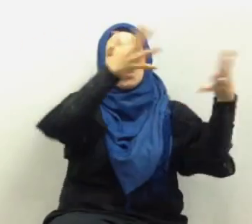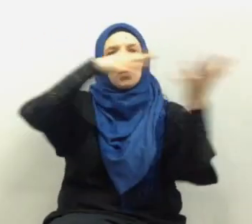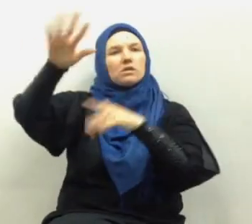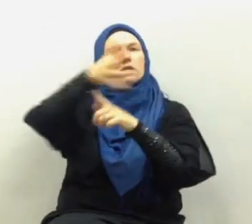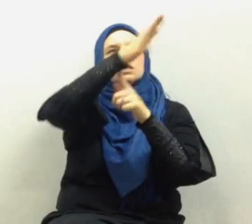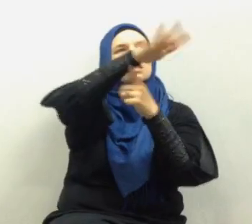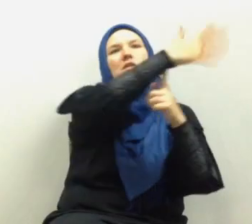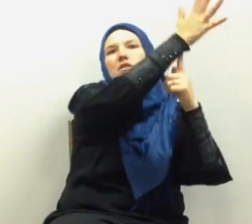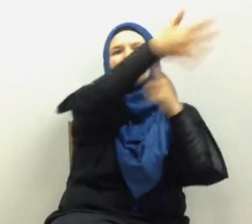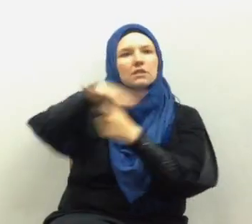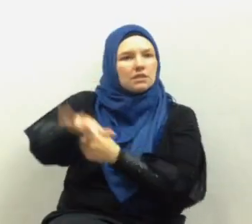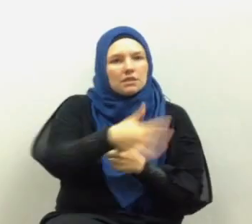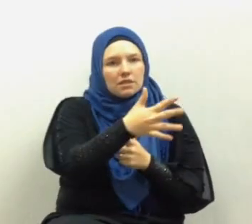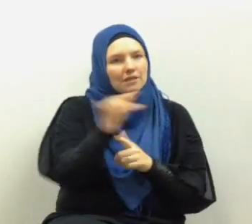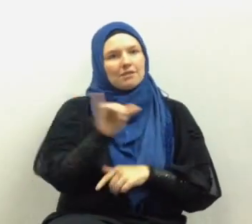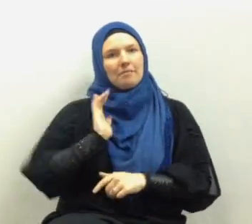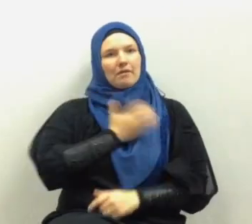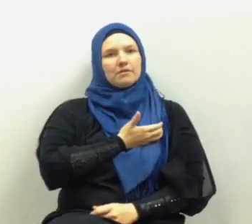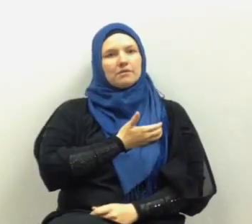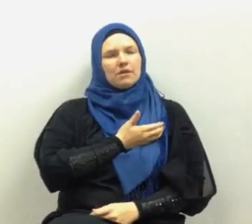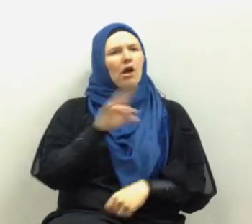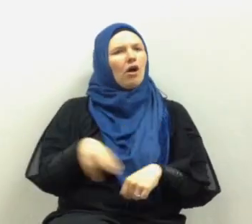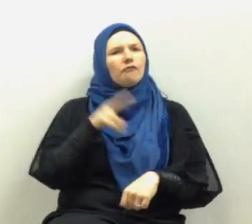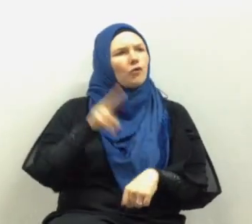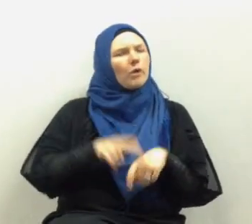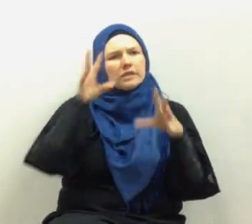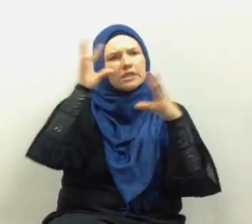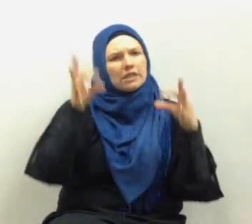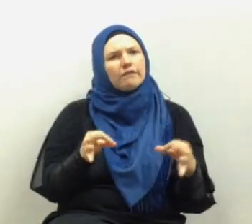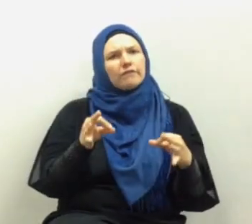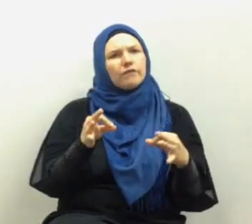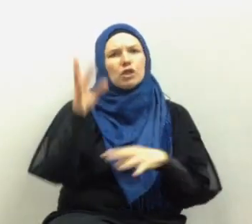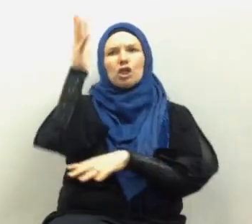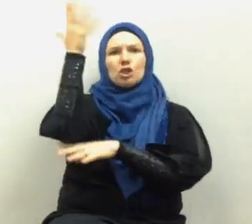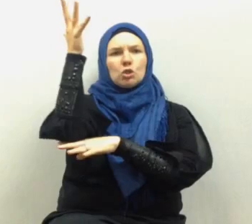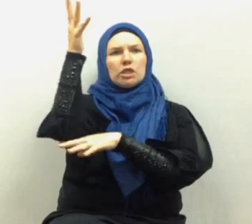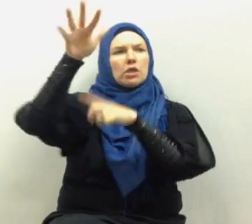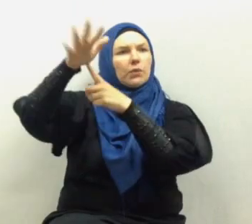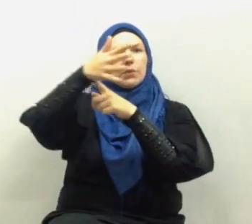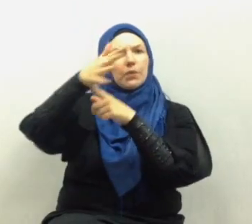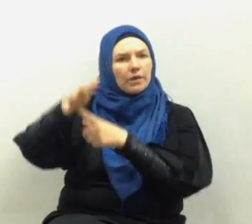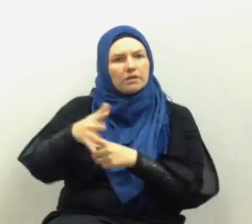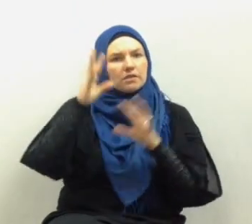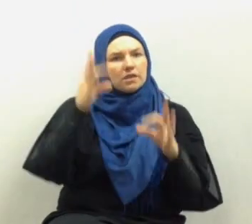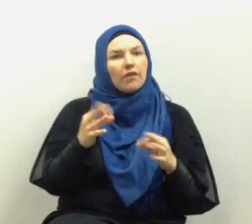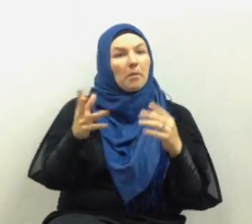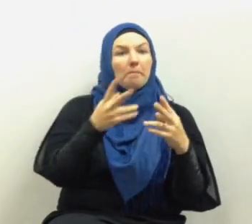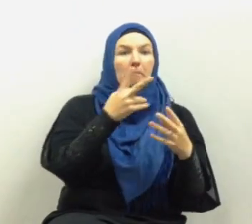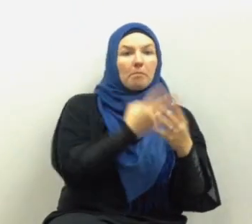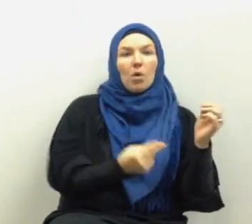is throwing it in every direction and of course definitely a tree leaf falling from the tree